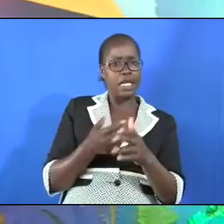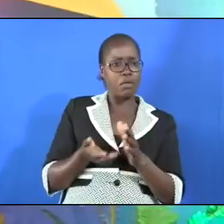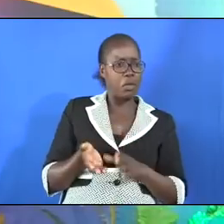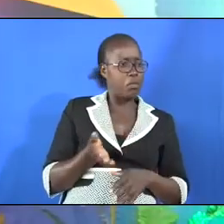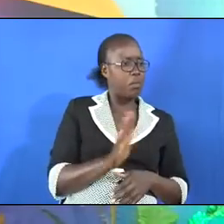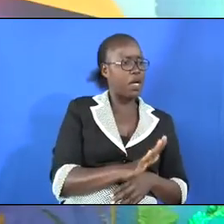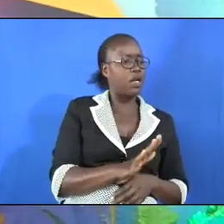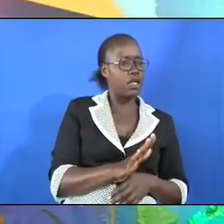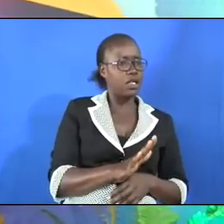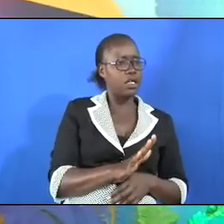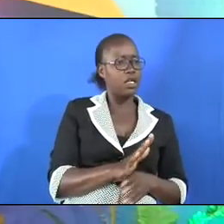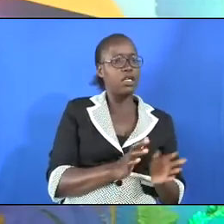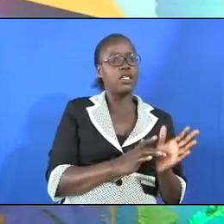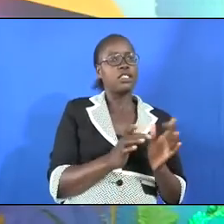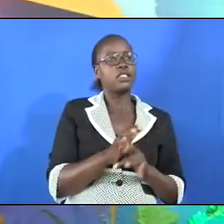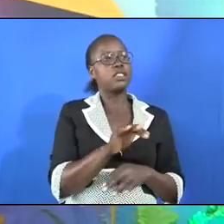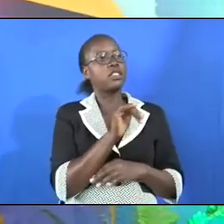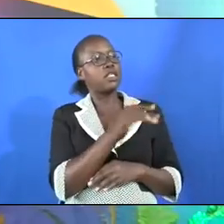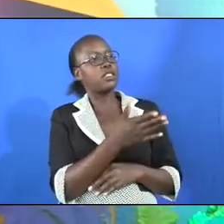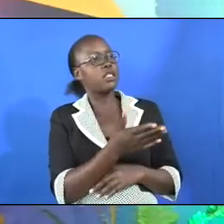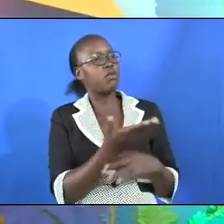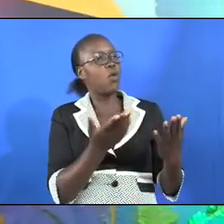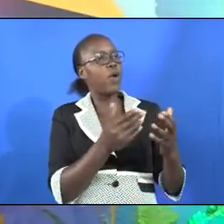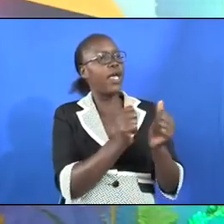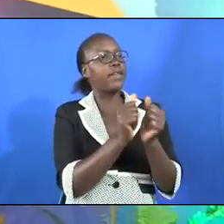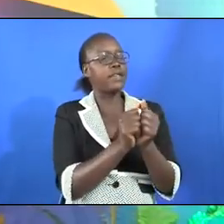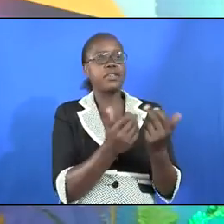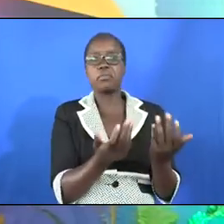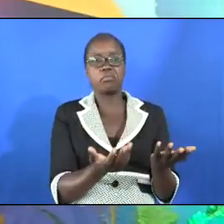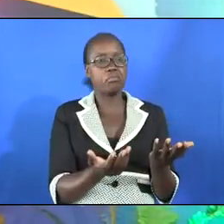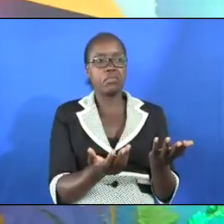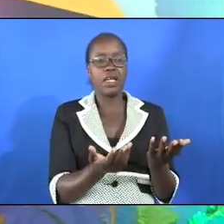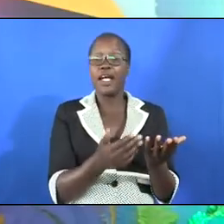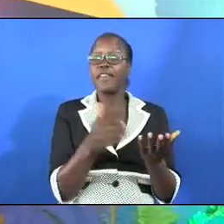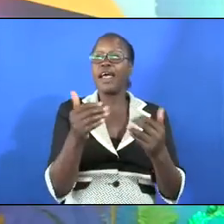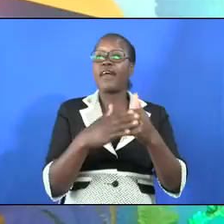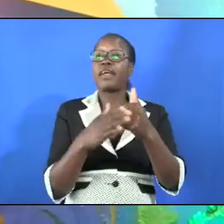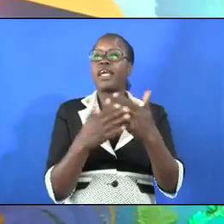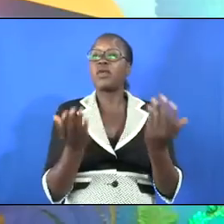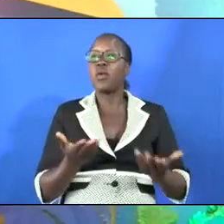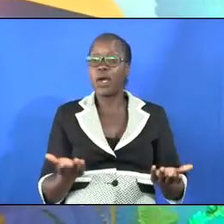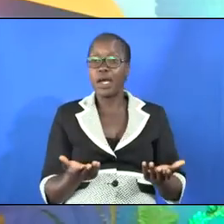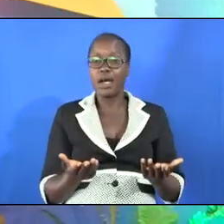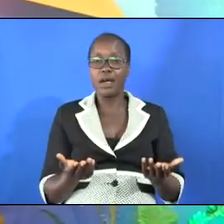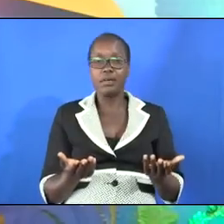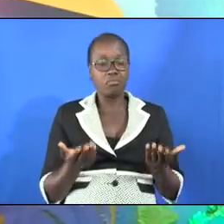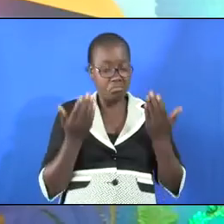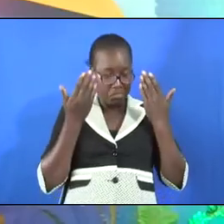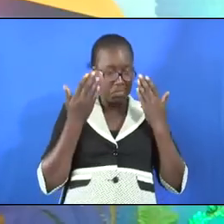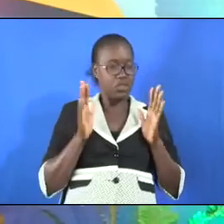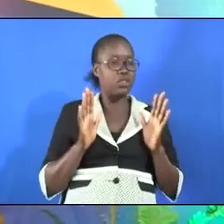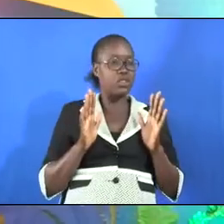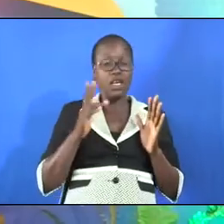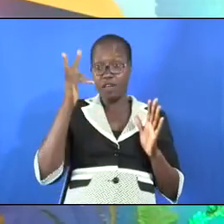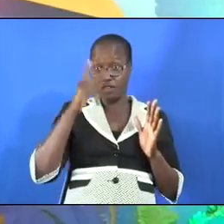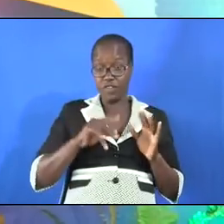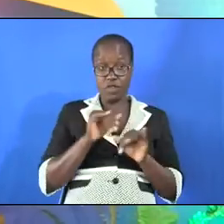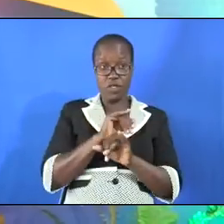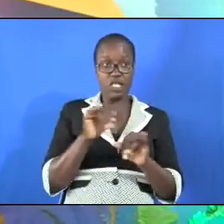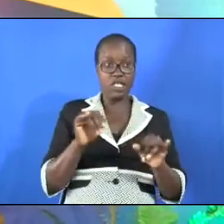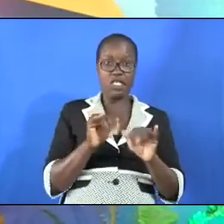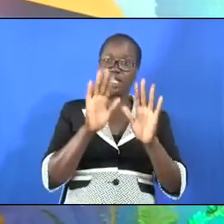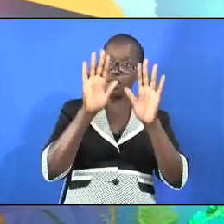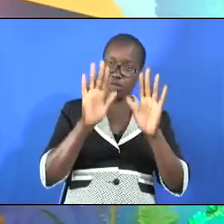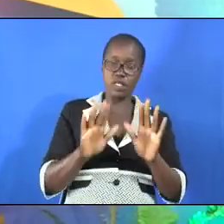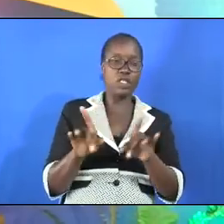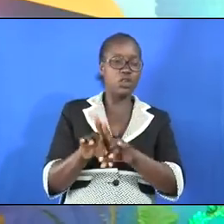returned, Jesus asked him what the ten, the other nine not cleaned. Physical cleaning and